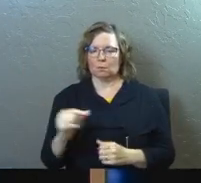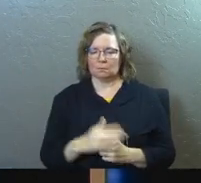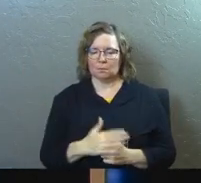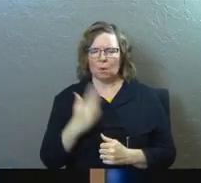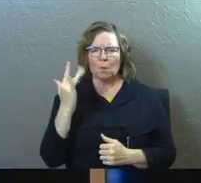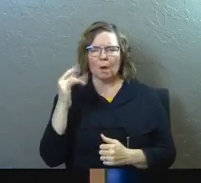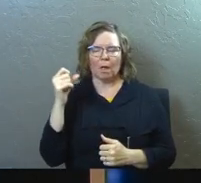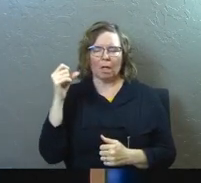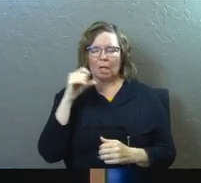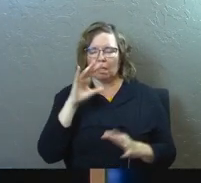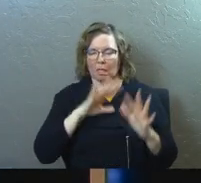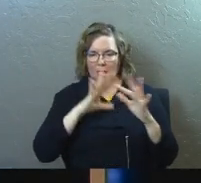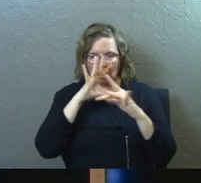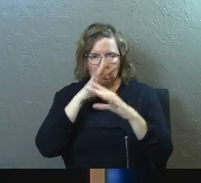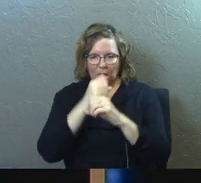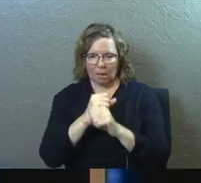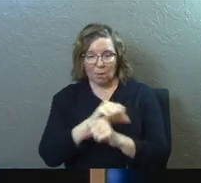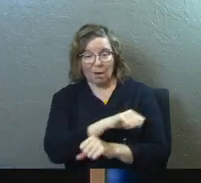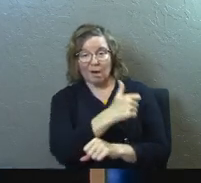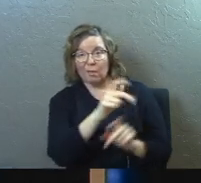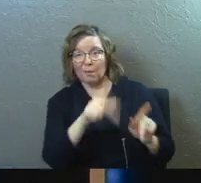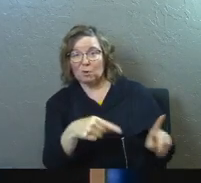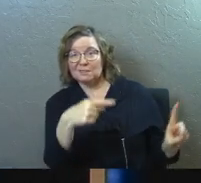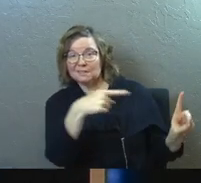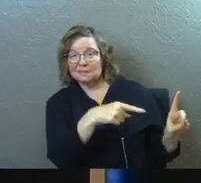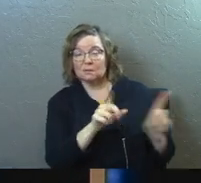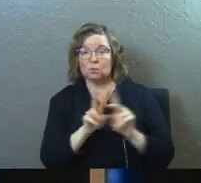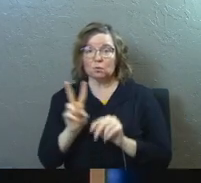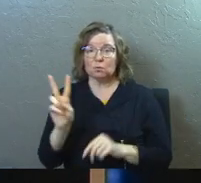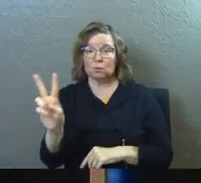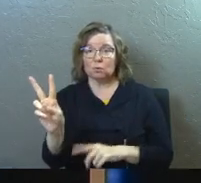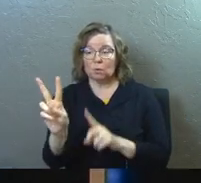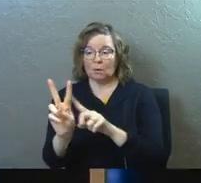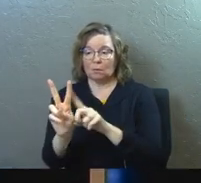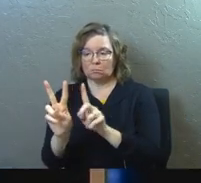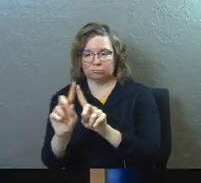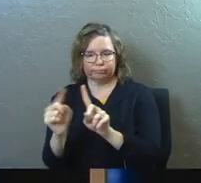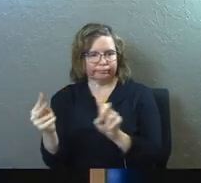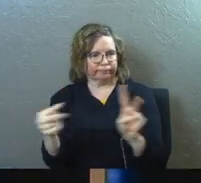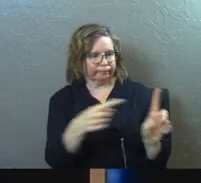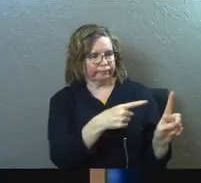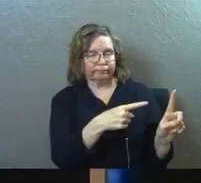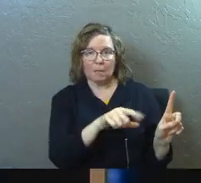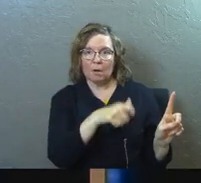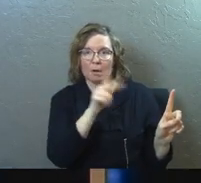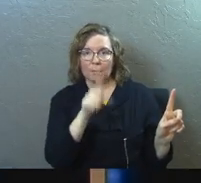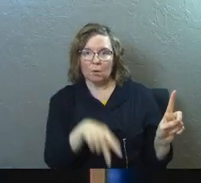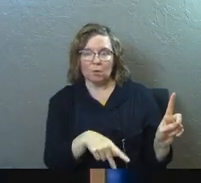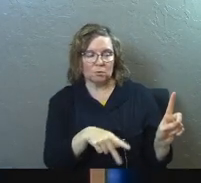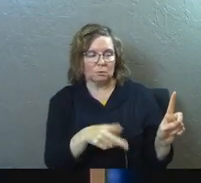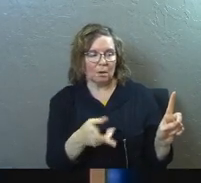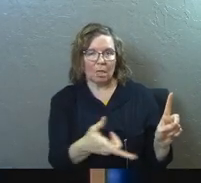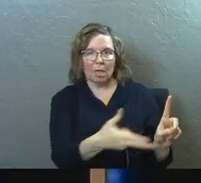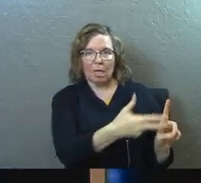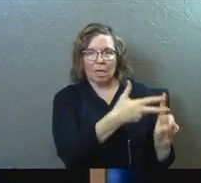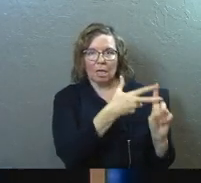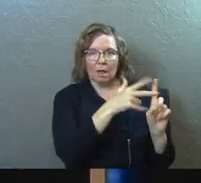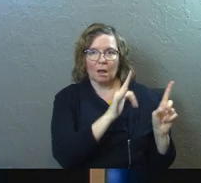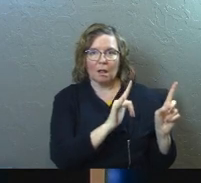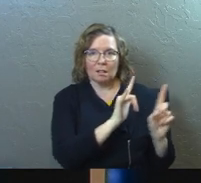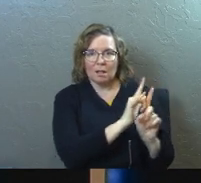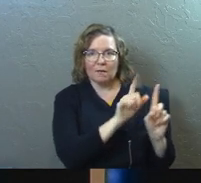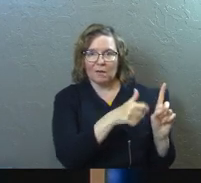you be intoxicated, my son, with a foreign woman? He's using the word intoxicated again here and embrace the bosom of an adulteress.